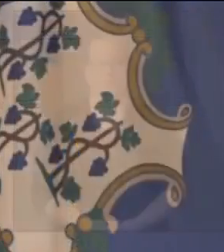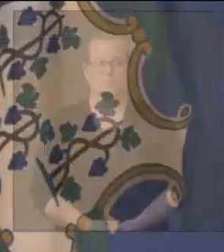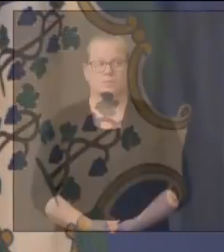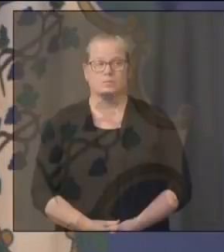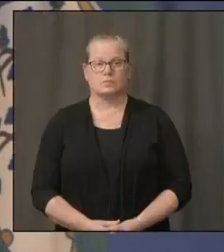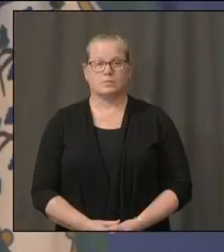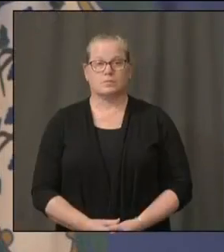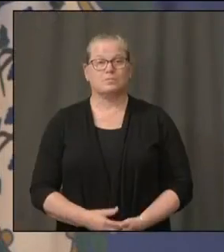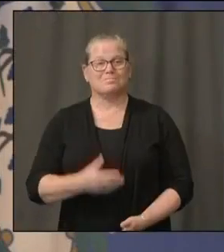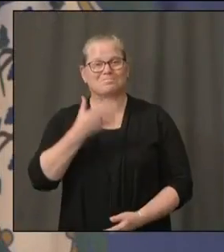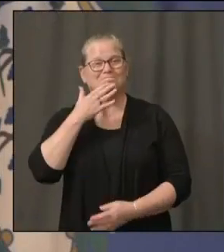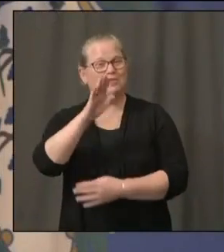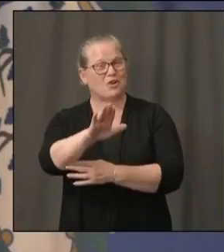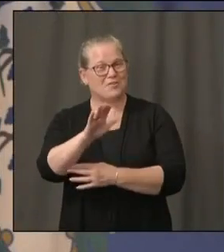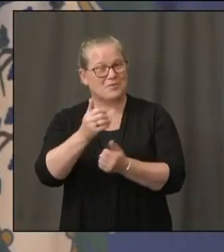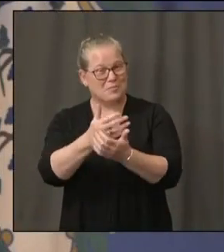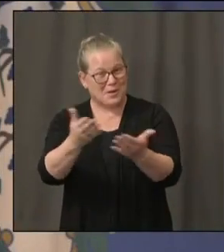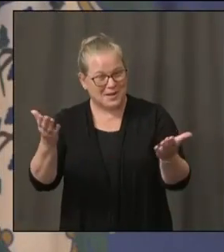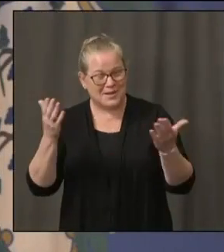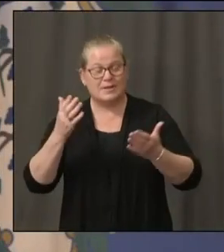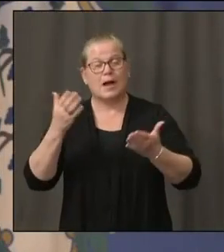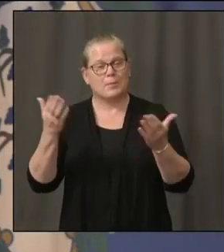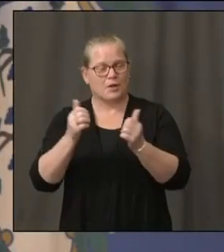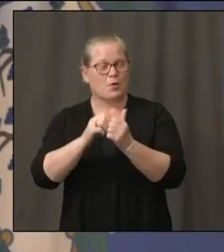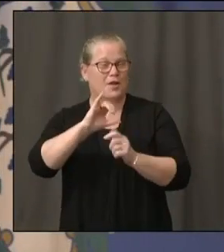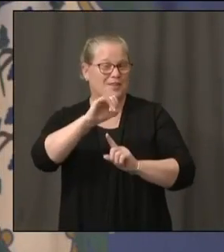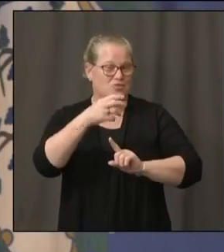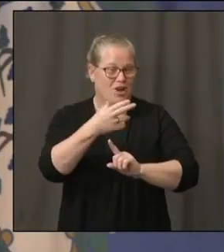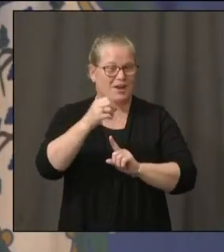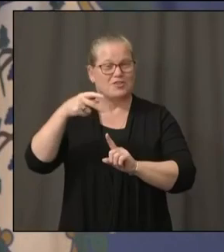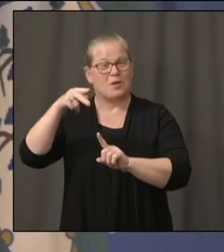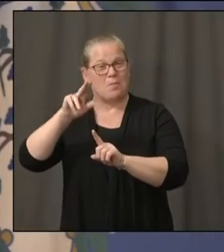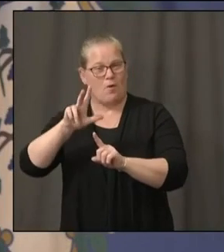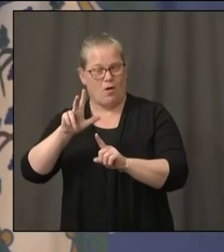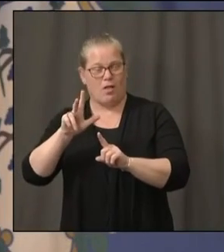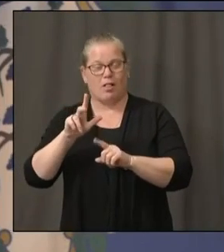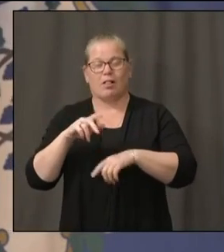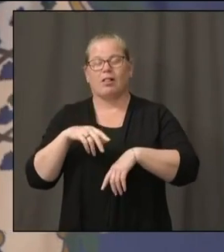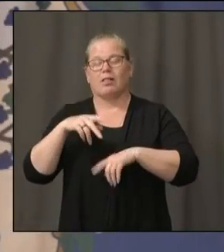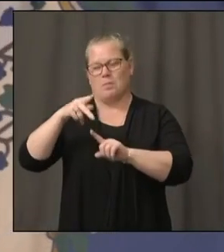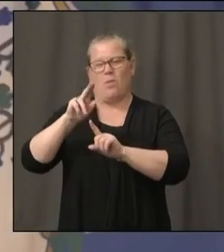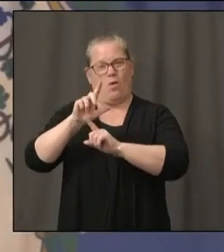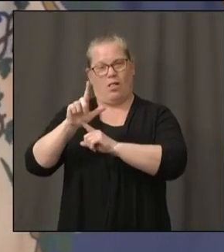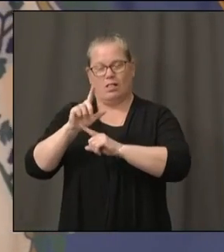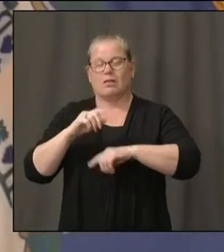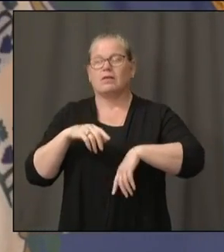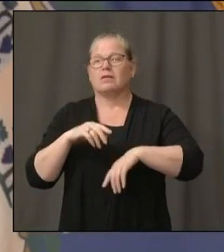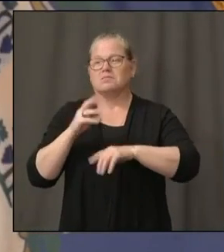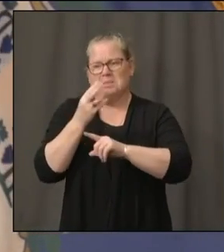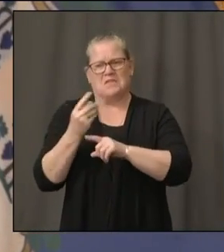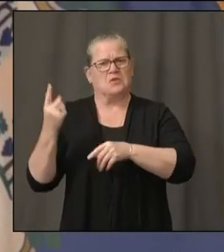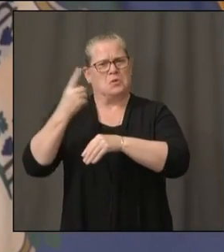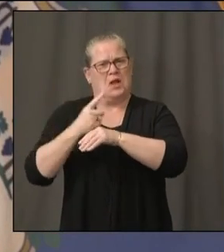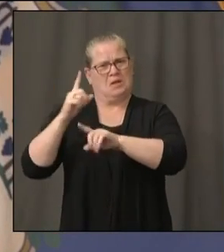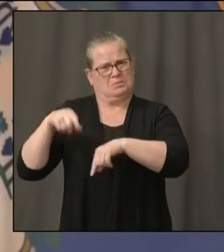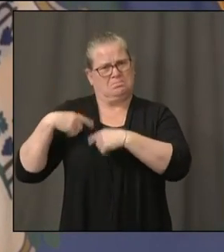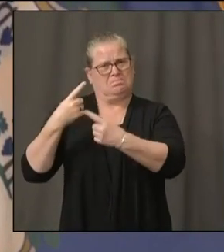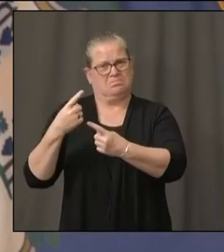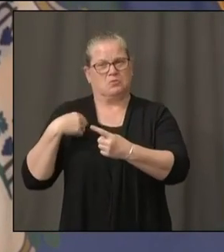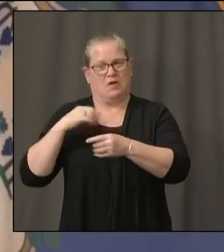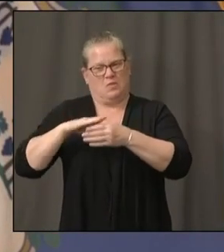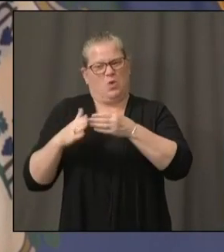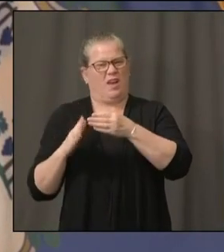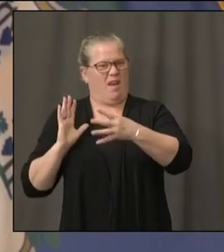All right, good afternoon, everybody, here with Josh and Paul. It's been a few days, so I've got some three days of numbers to share with you.